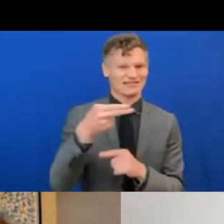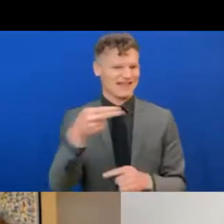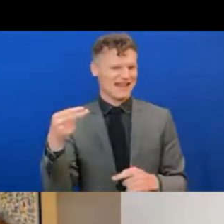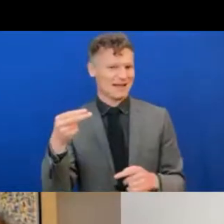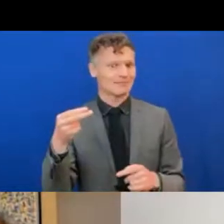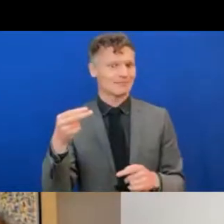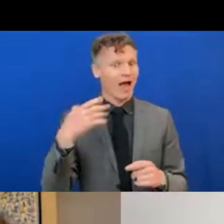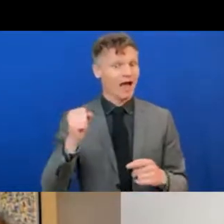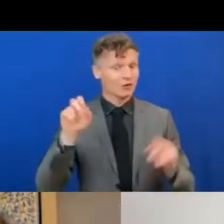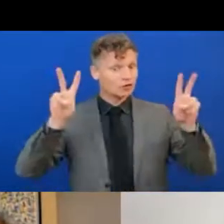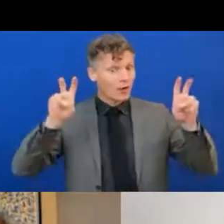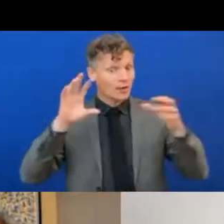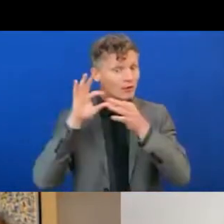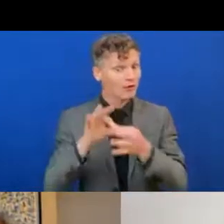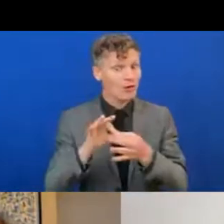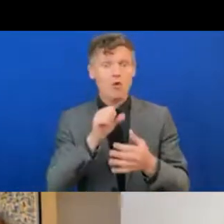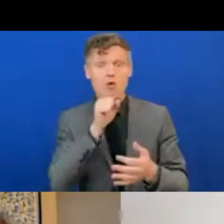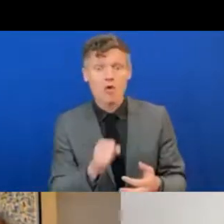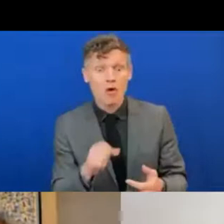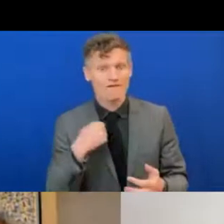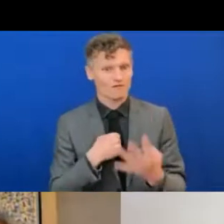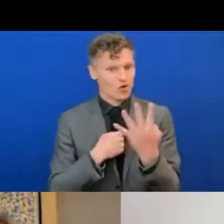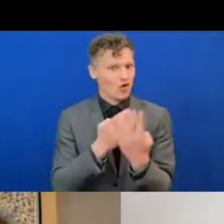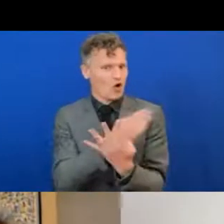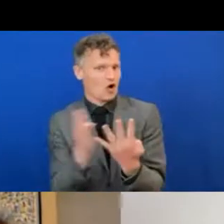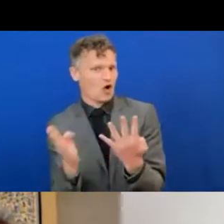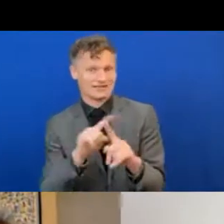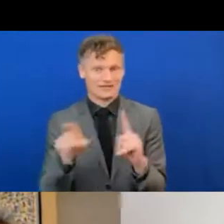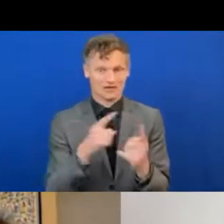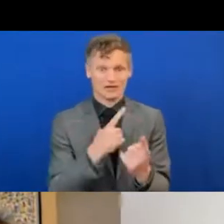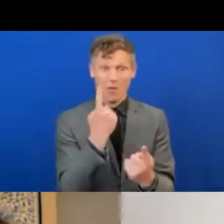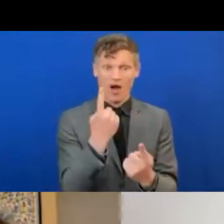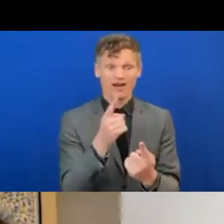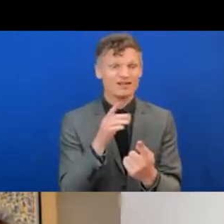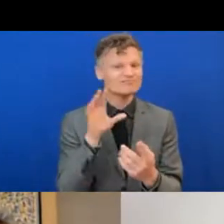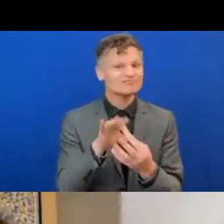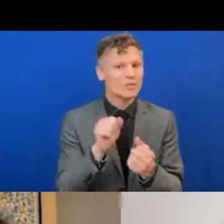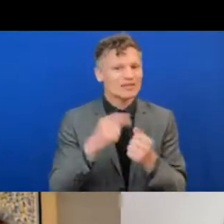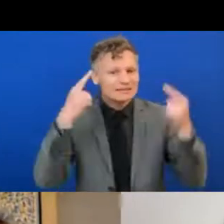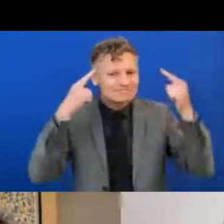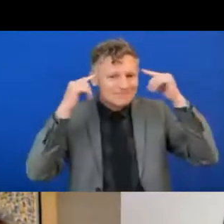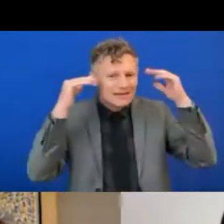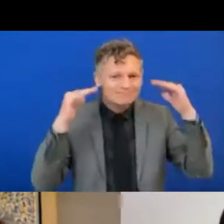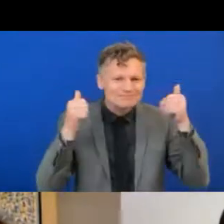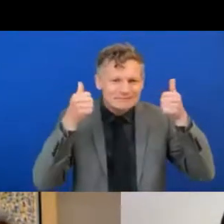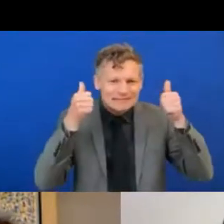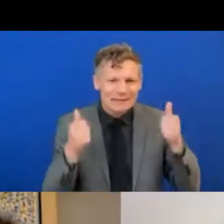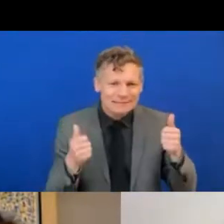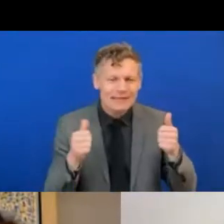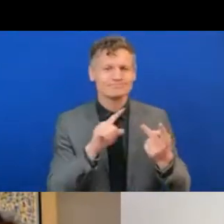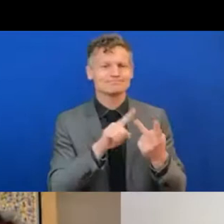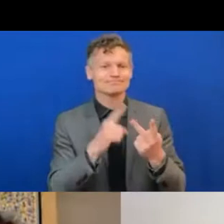on dementia and Alzheimer's, which is one of the great needs of our time, almost perfectly correlated with